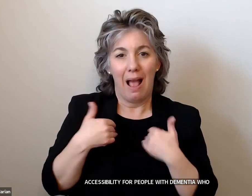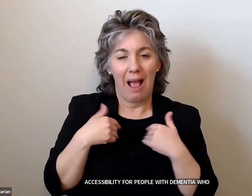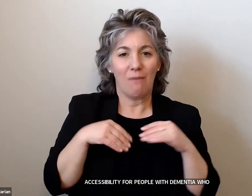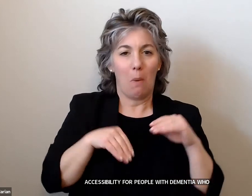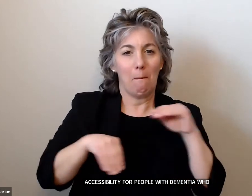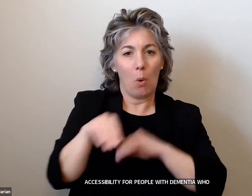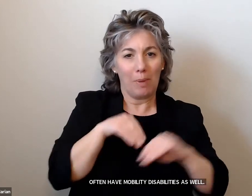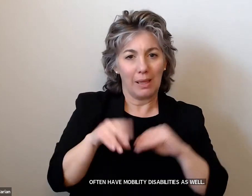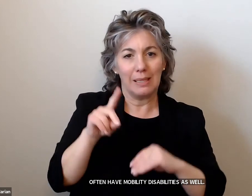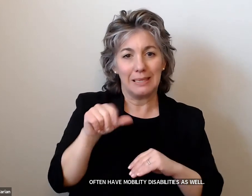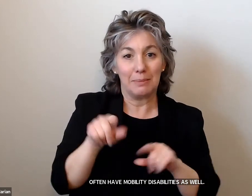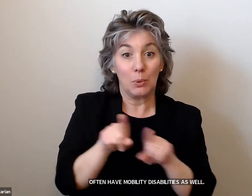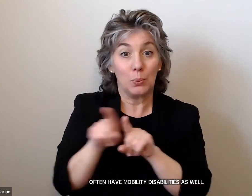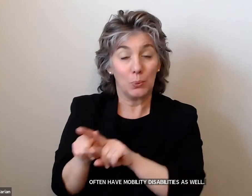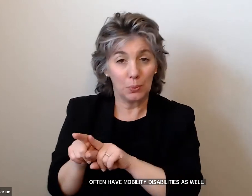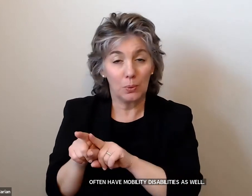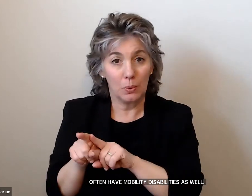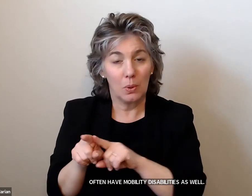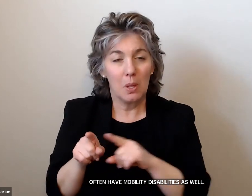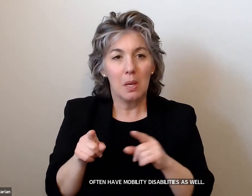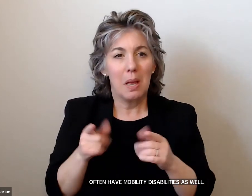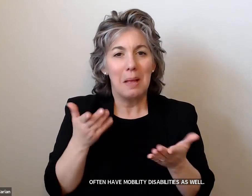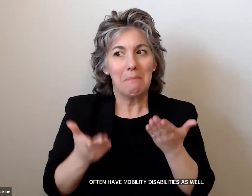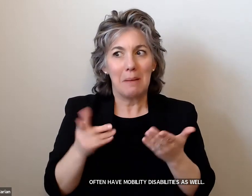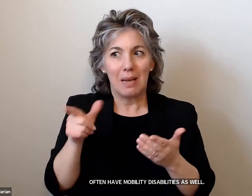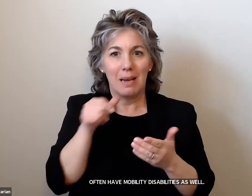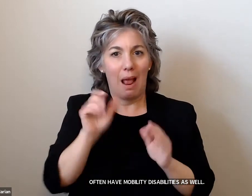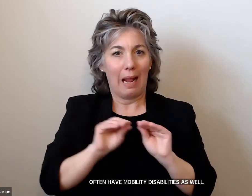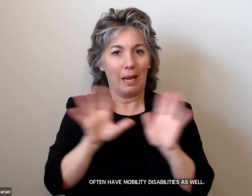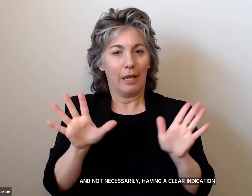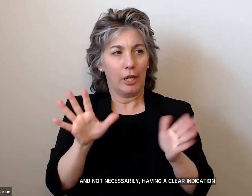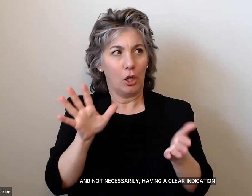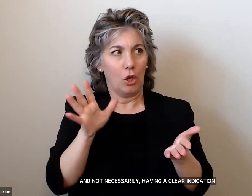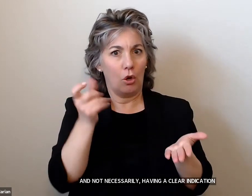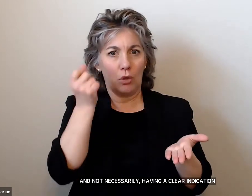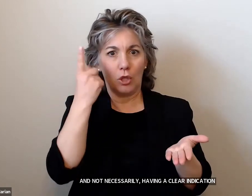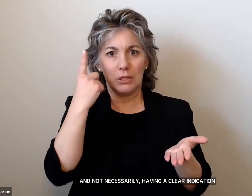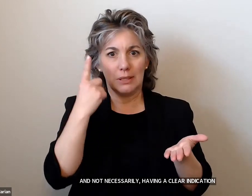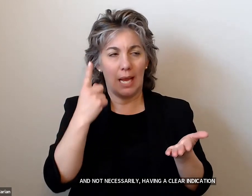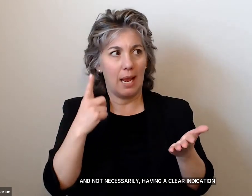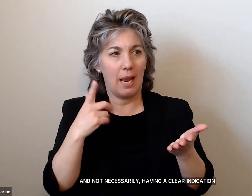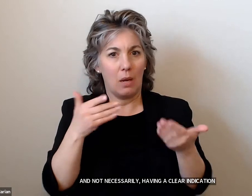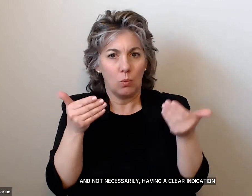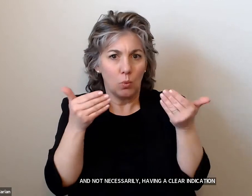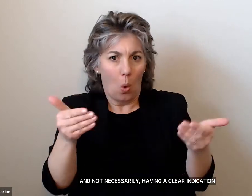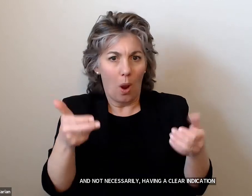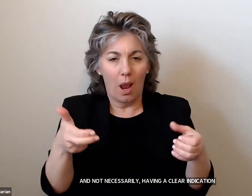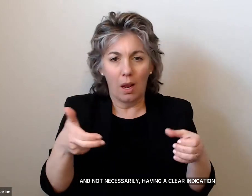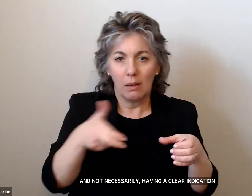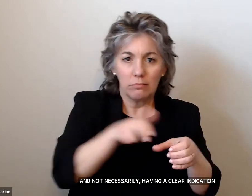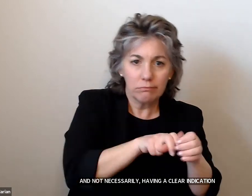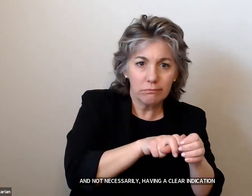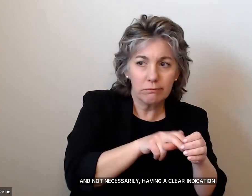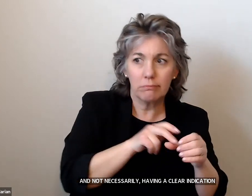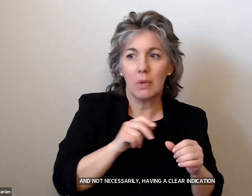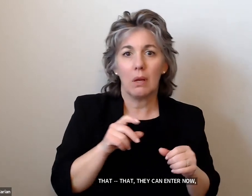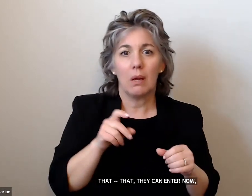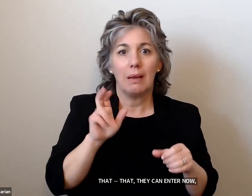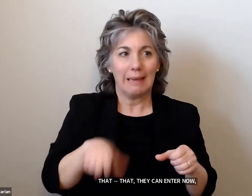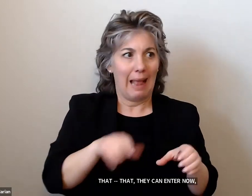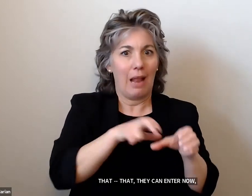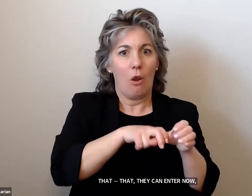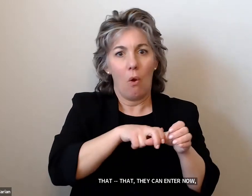And not necessarily having a clear indication that they can enter now, they can exit